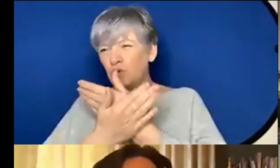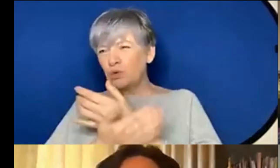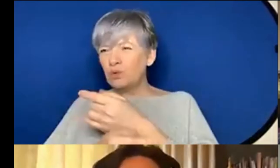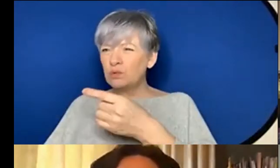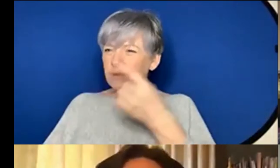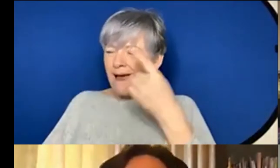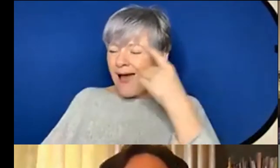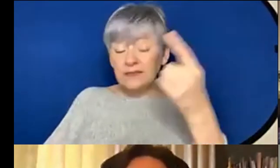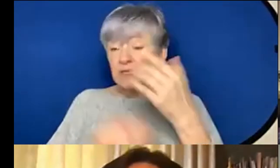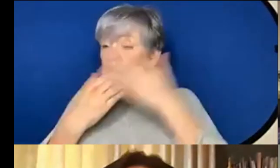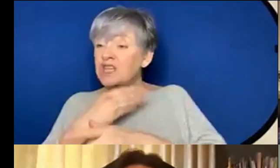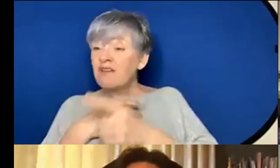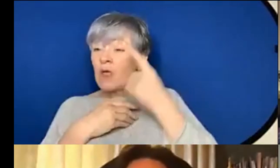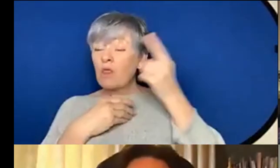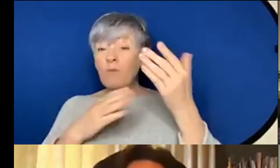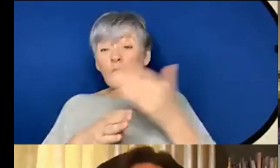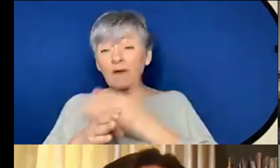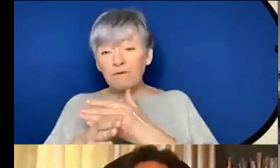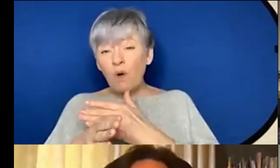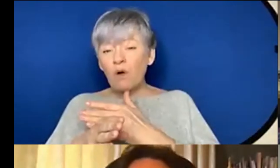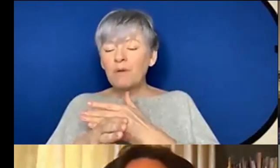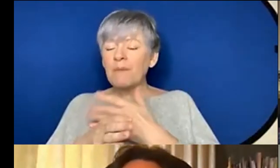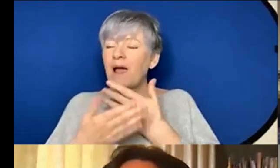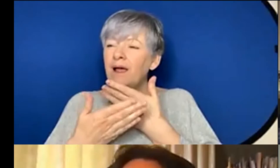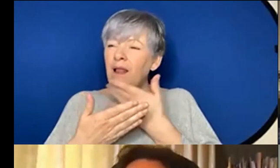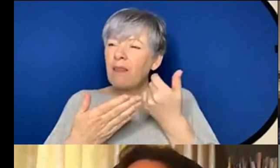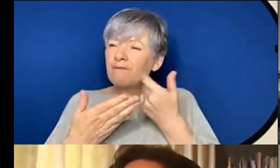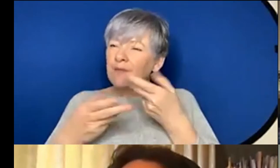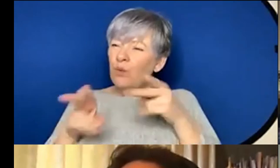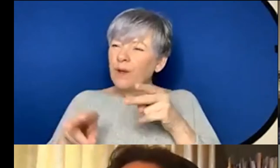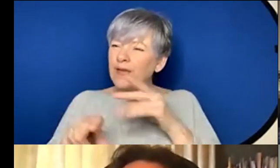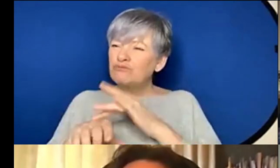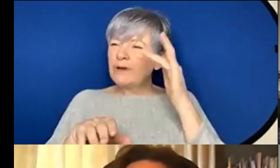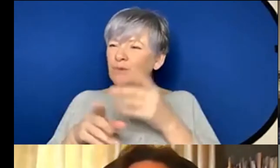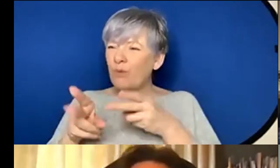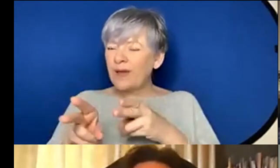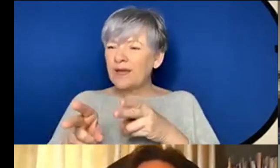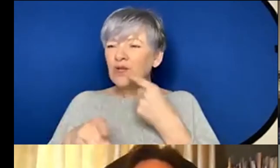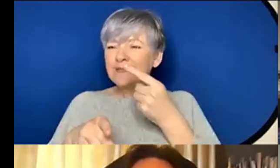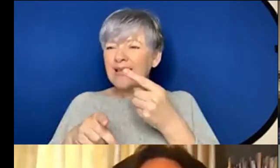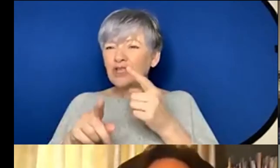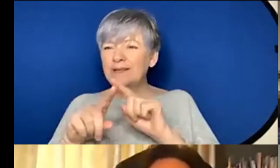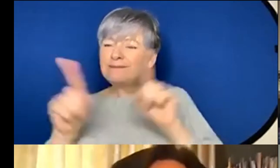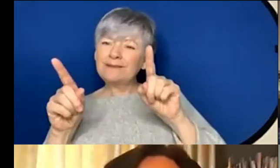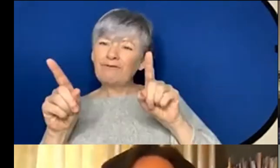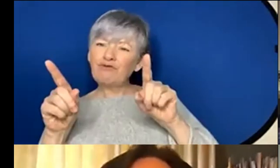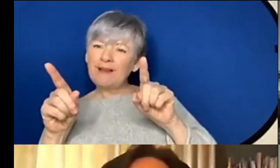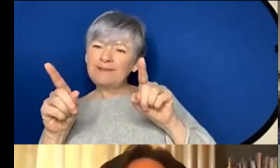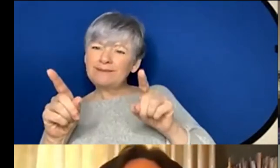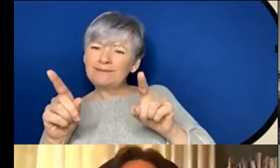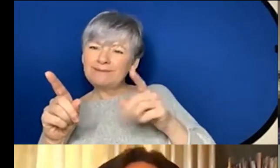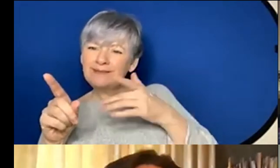not thought about and I like the very gentle way you've put about you've said about your different aesthetics perhaps from other